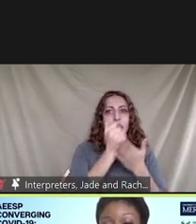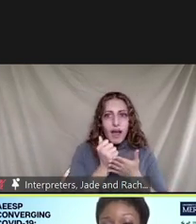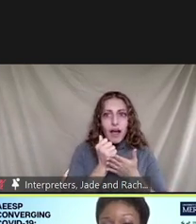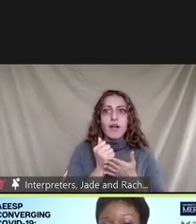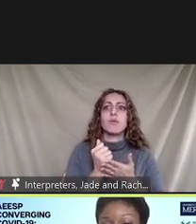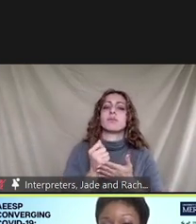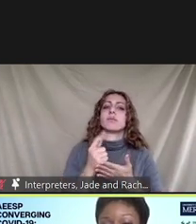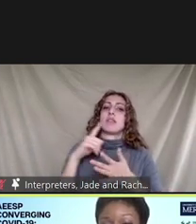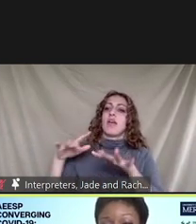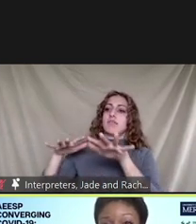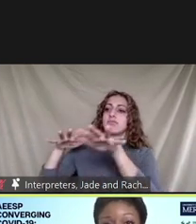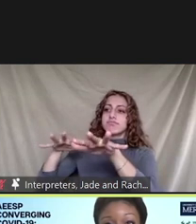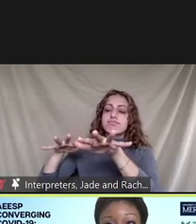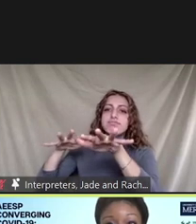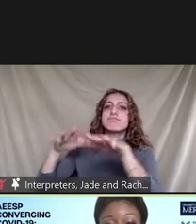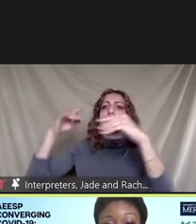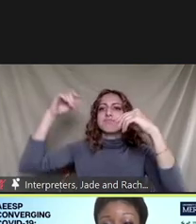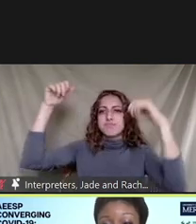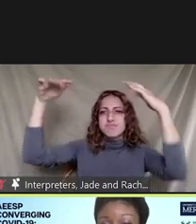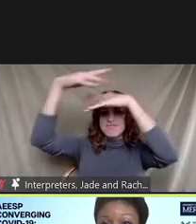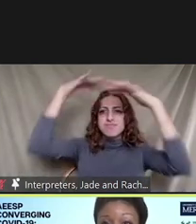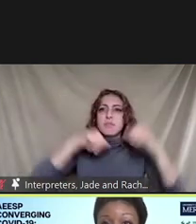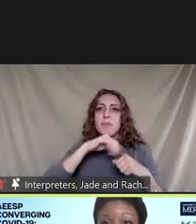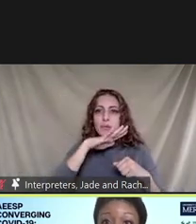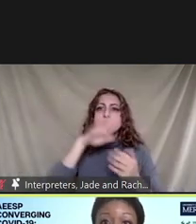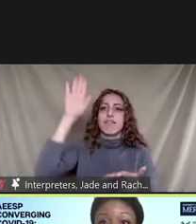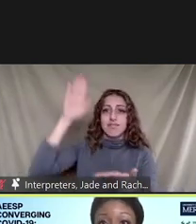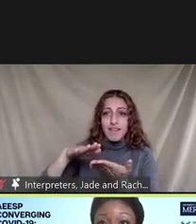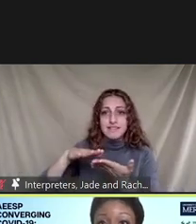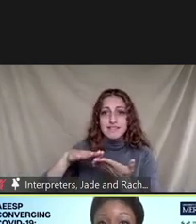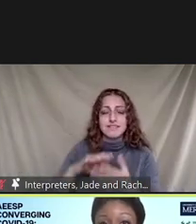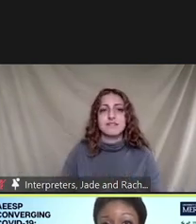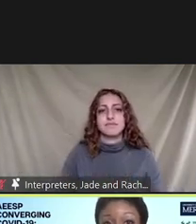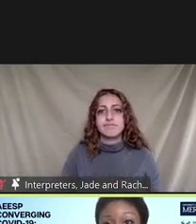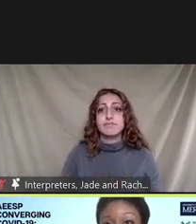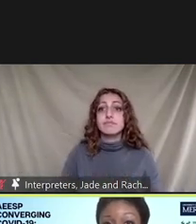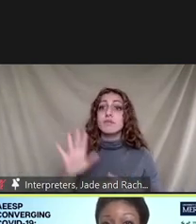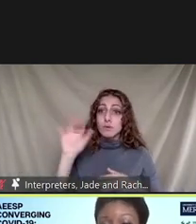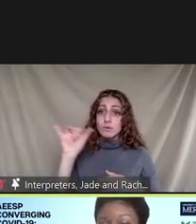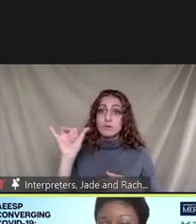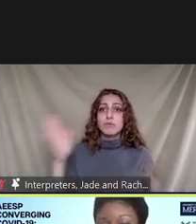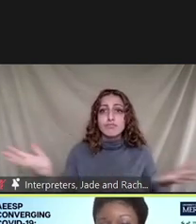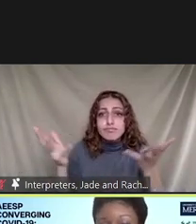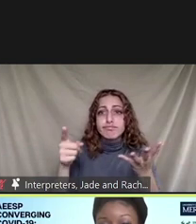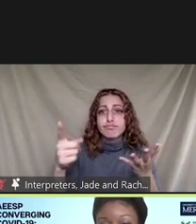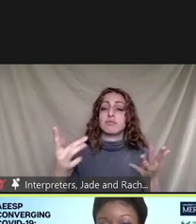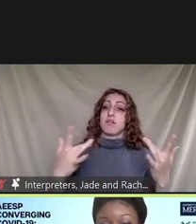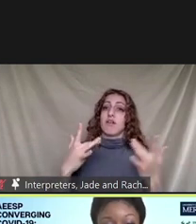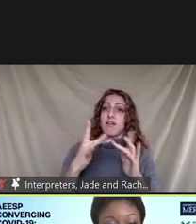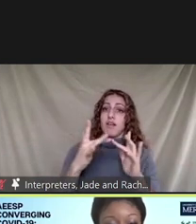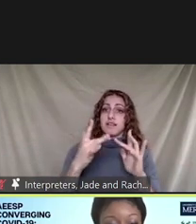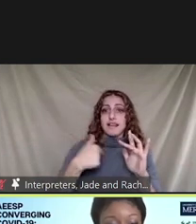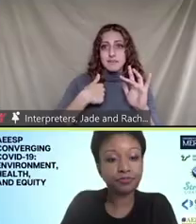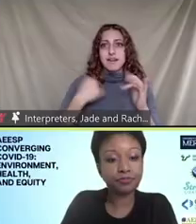traffic related pollutants on all communities and with that please feel free to contact me if you'd like to discuss anything i've presented today